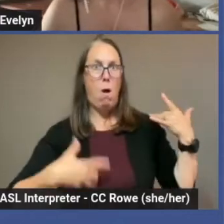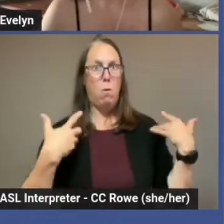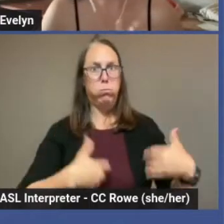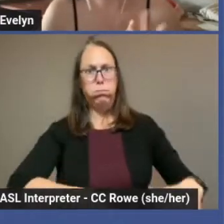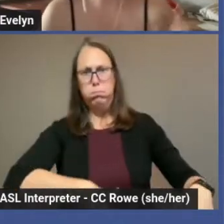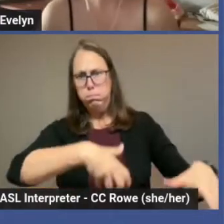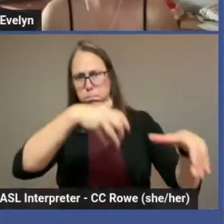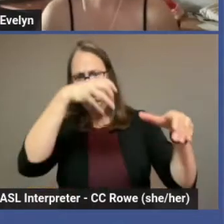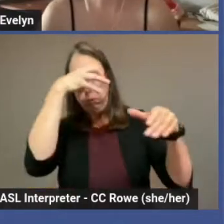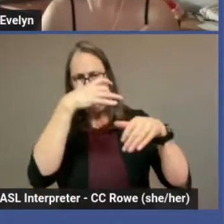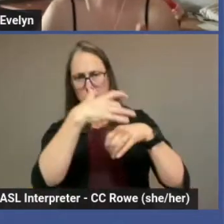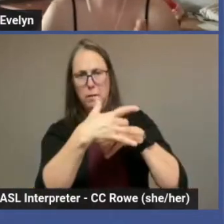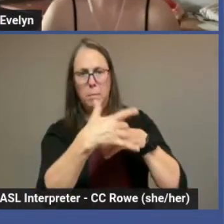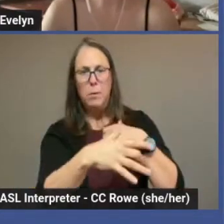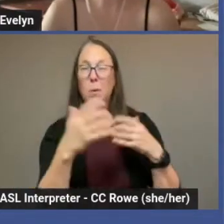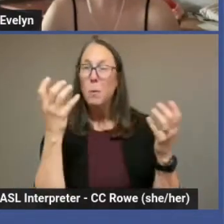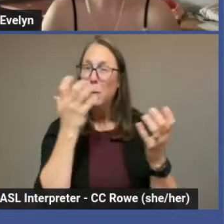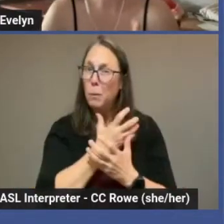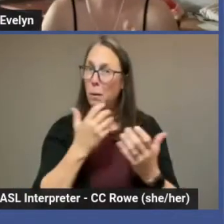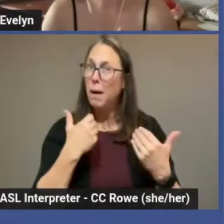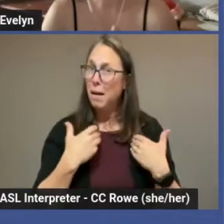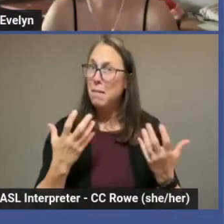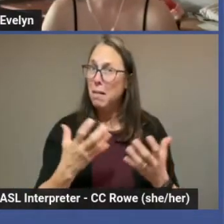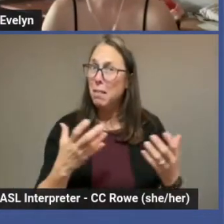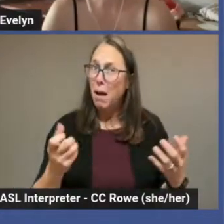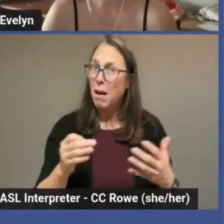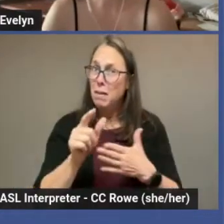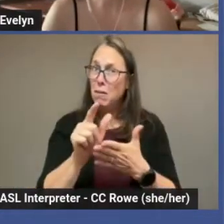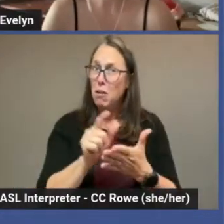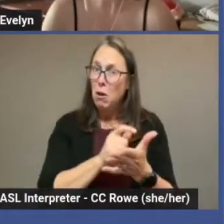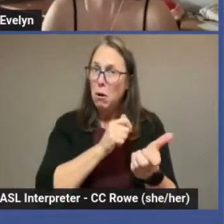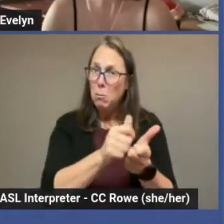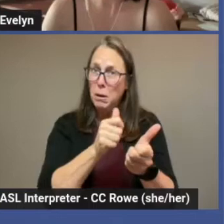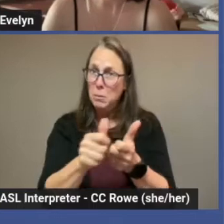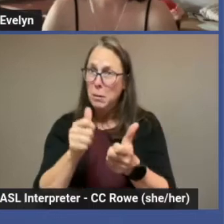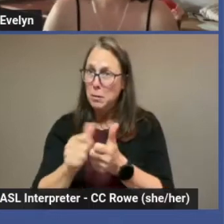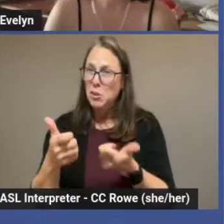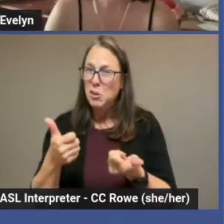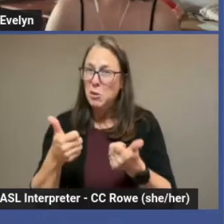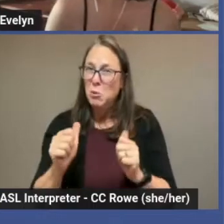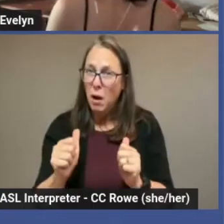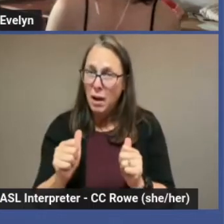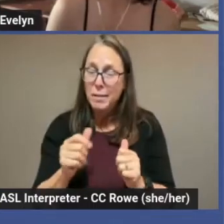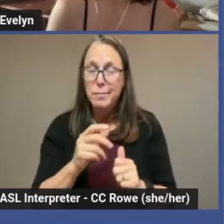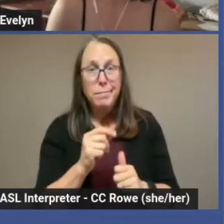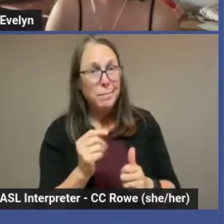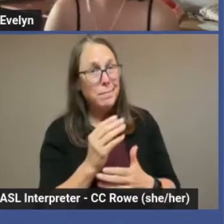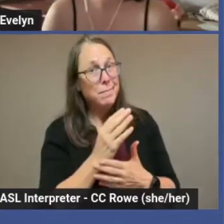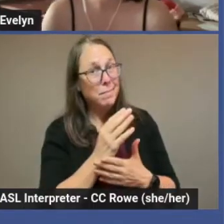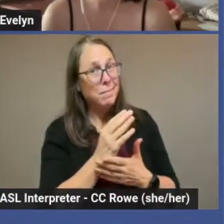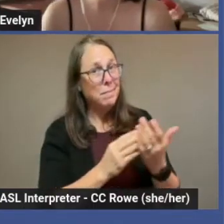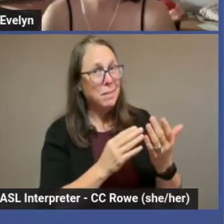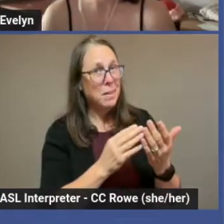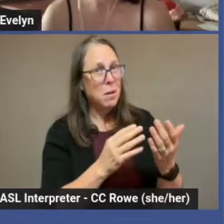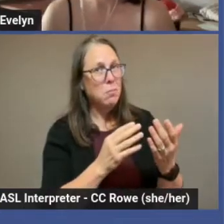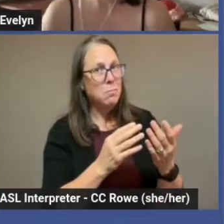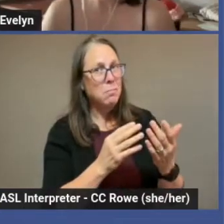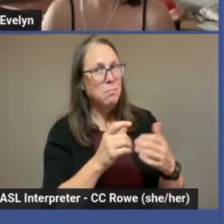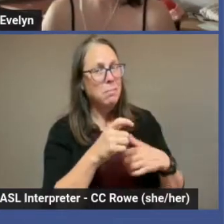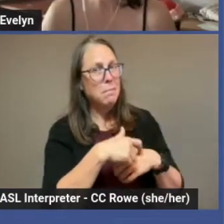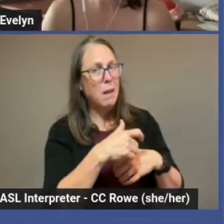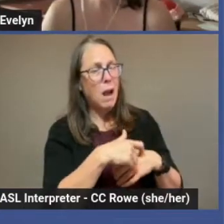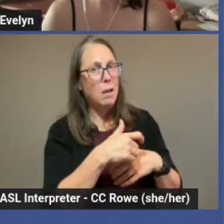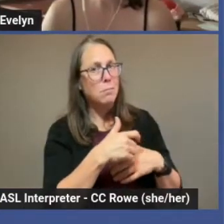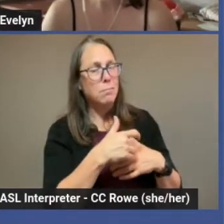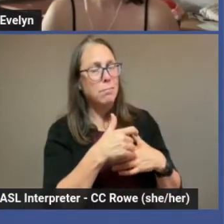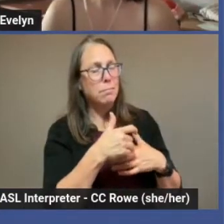And there's been lots of legislation that has tried and in some cases succeeded to pull down